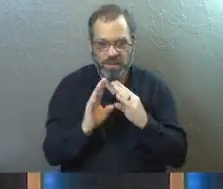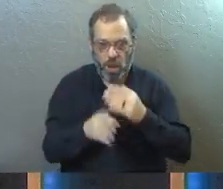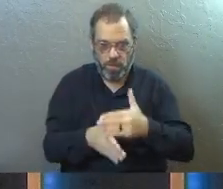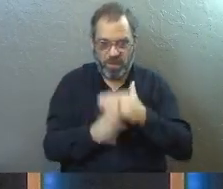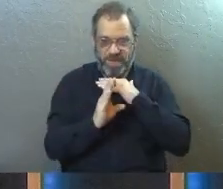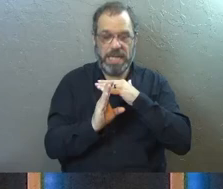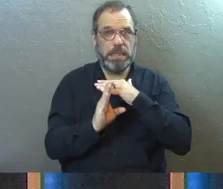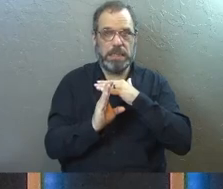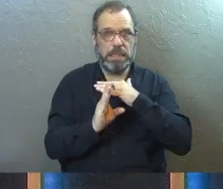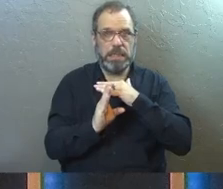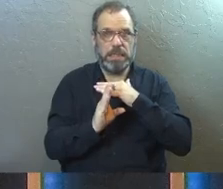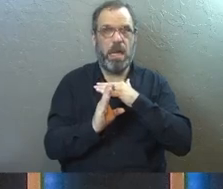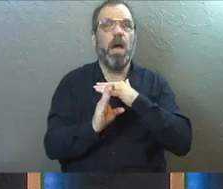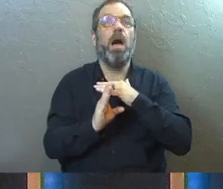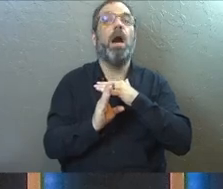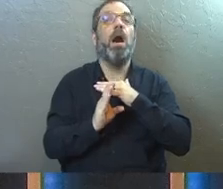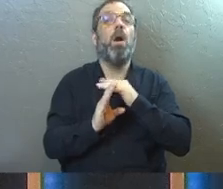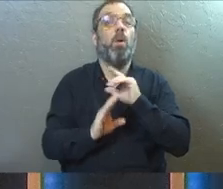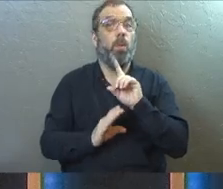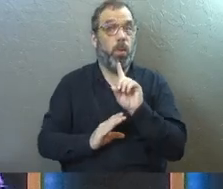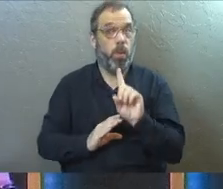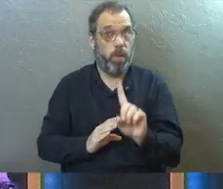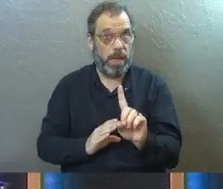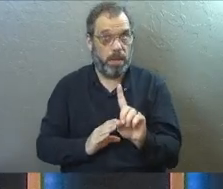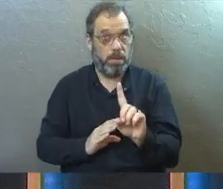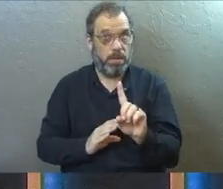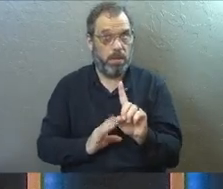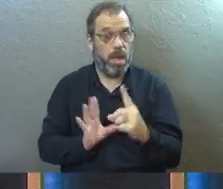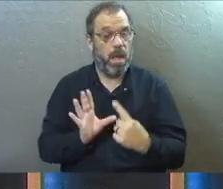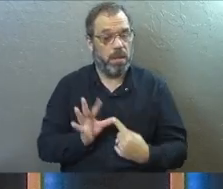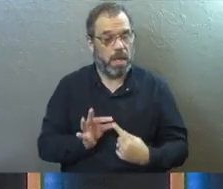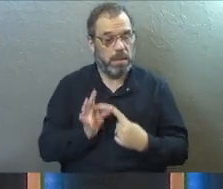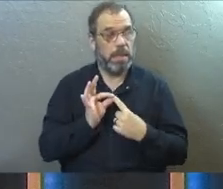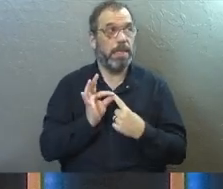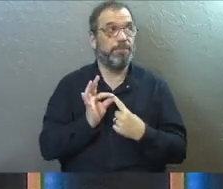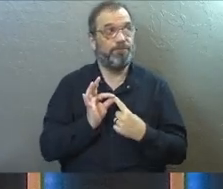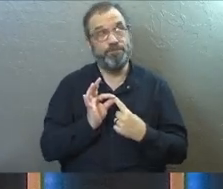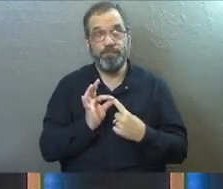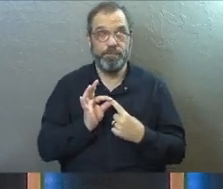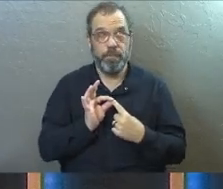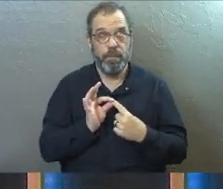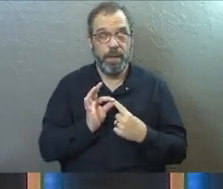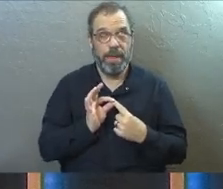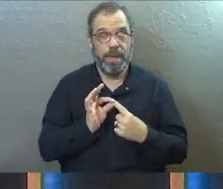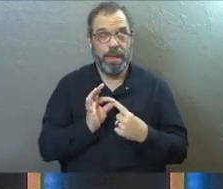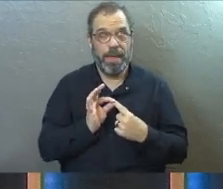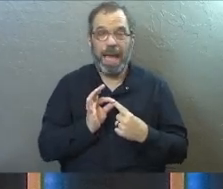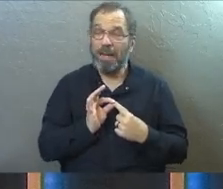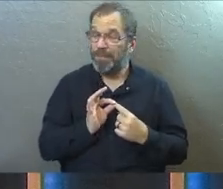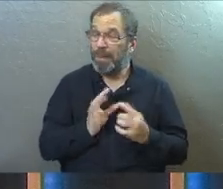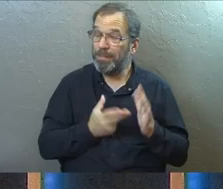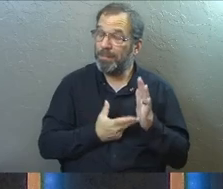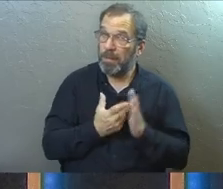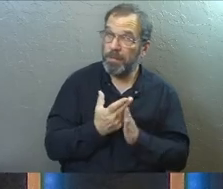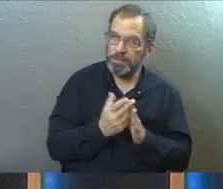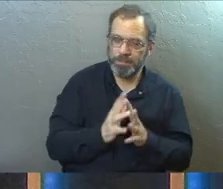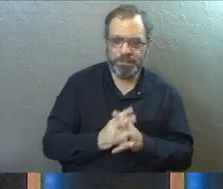people from coming to him. But let me give this exception. Let me give this caveat because I need to be truthful.